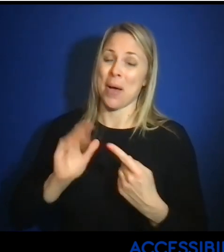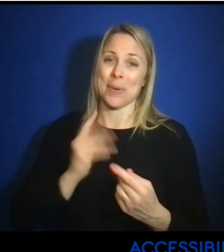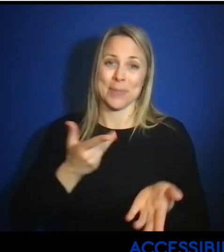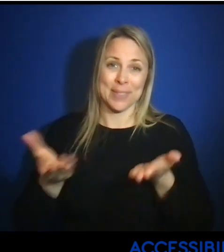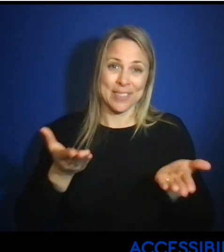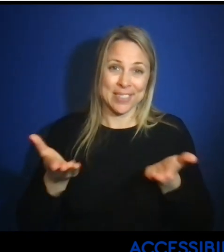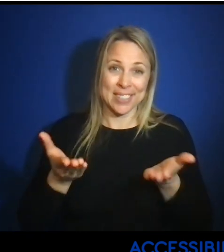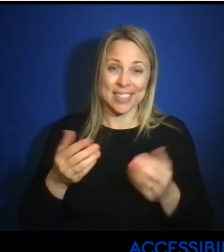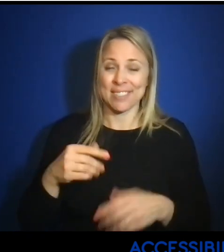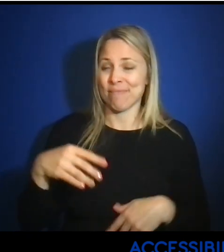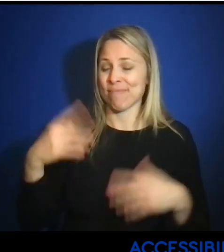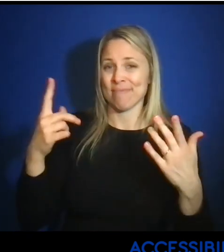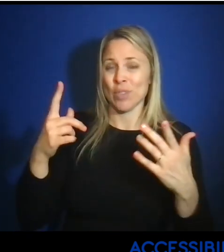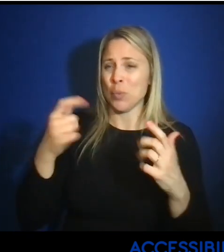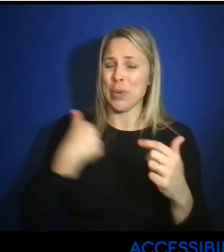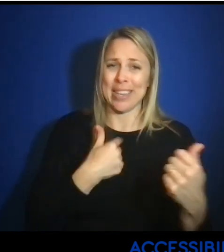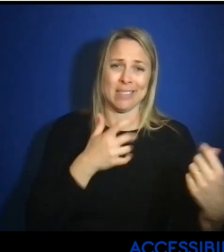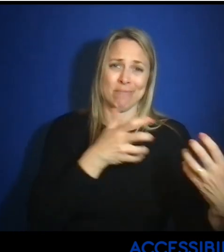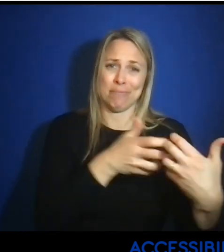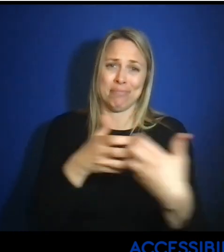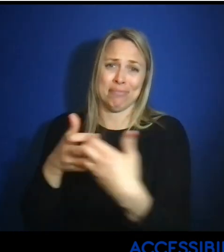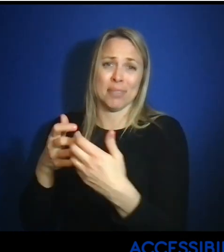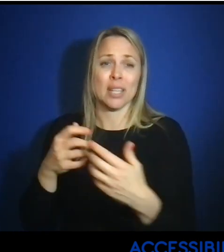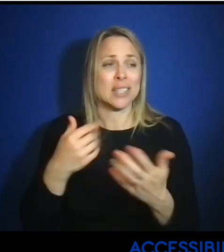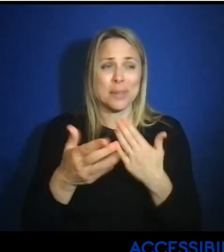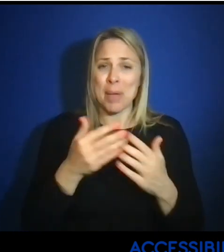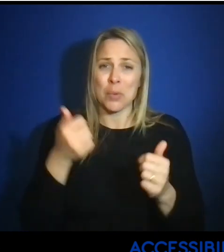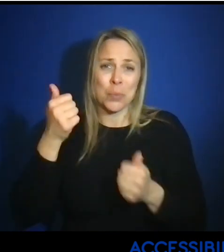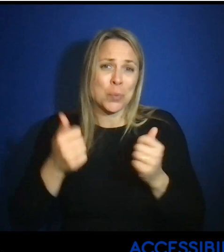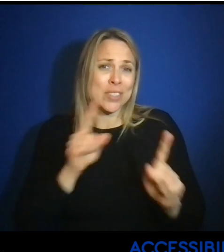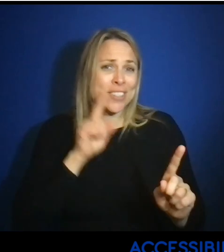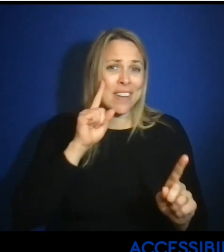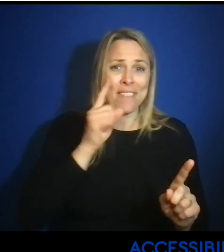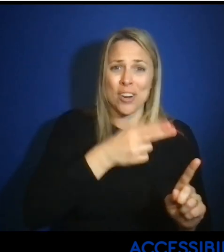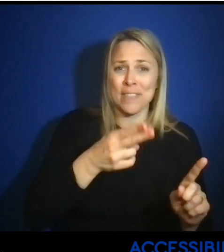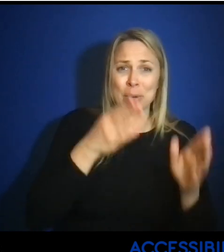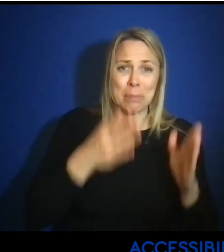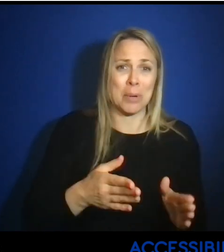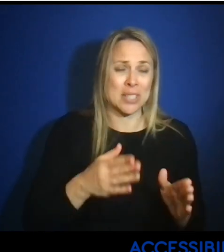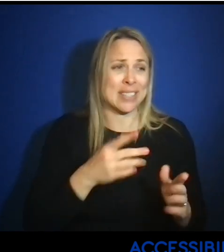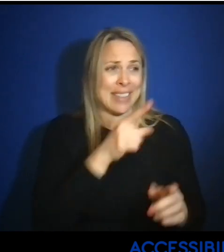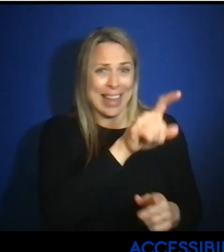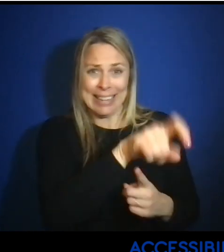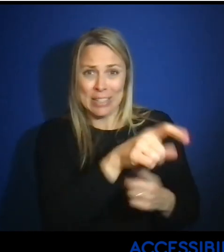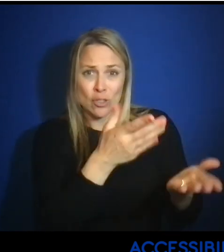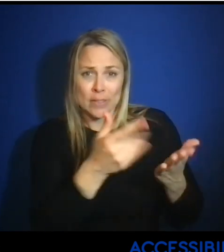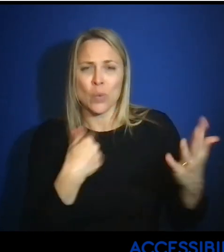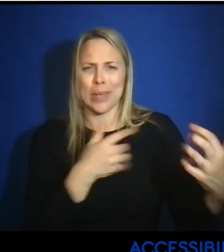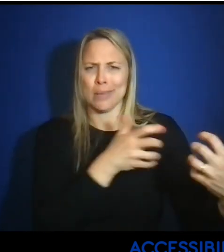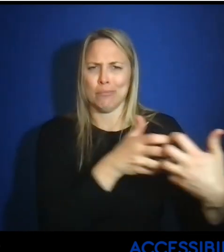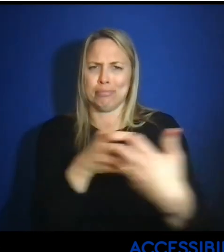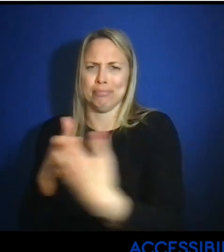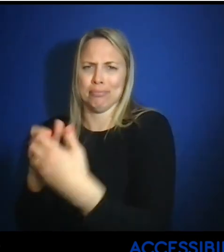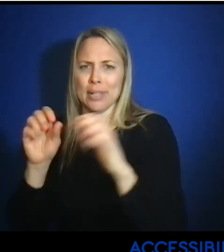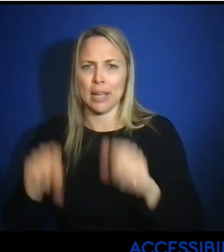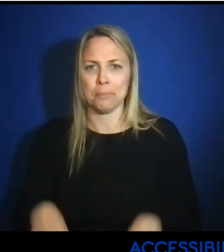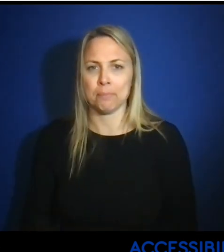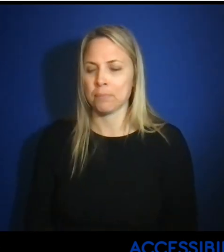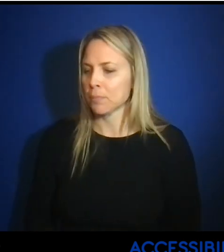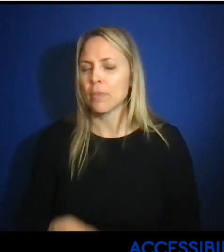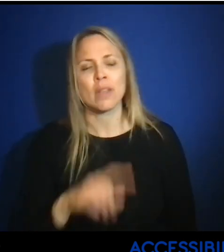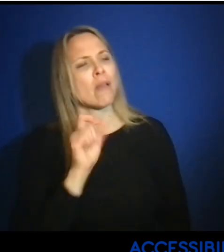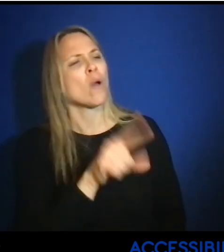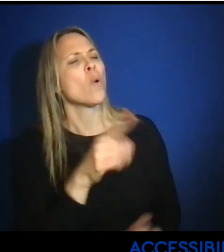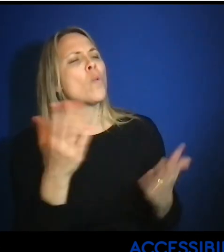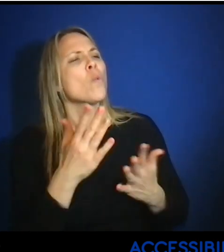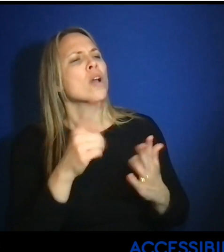of our services, as they can be tailored to whatever the deaf or hard of hearing person needs. What sets you